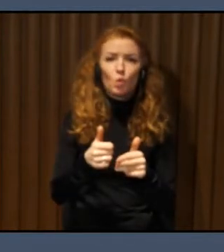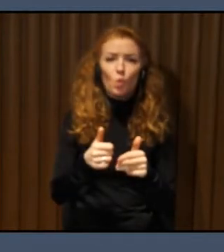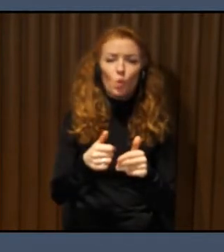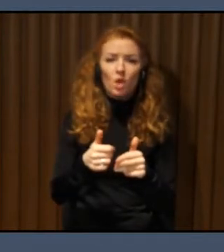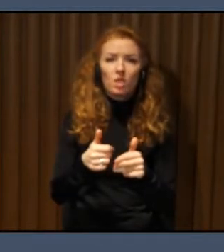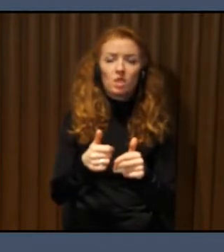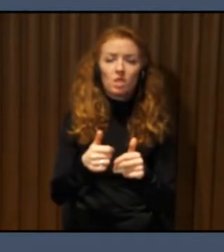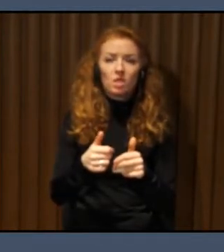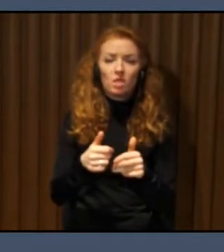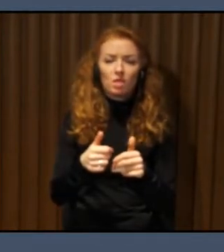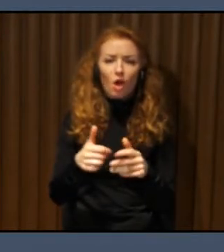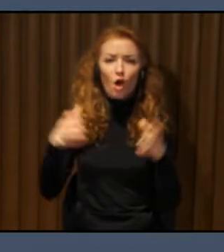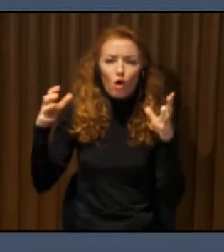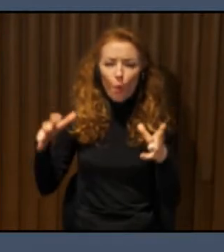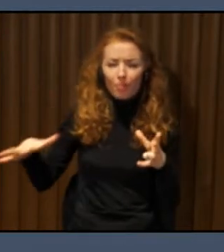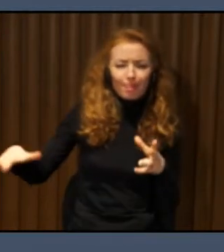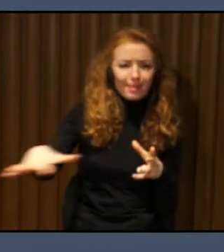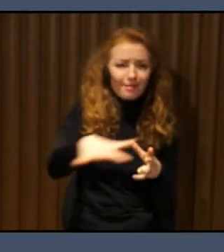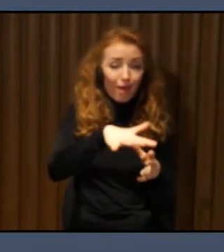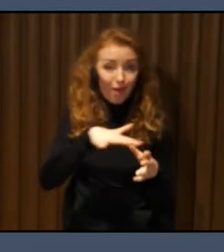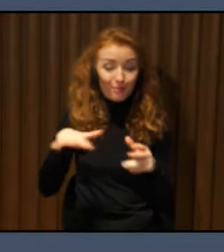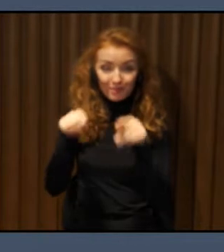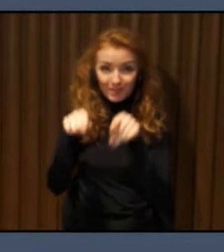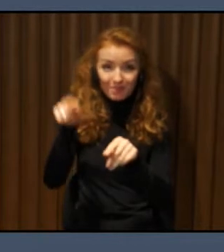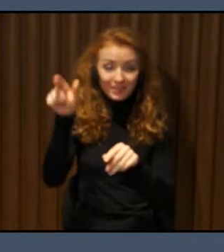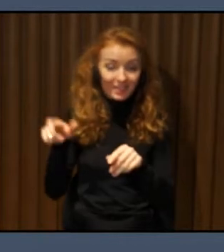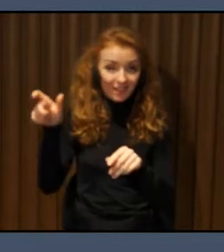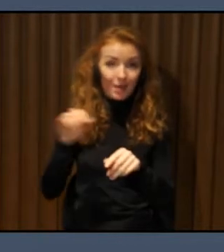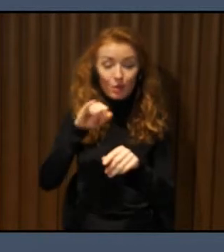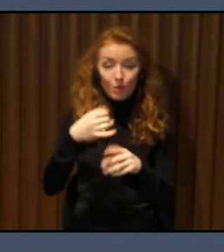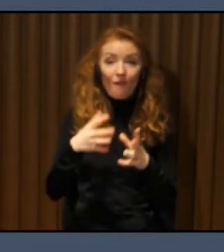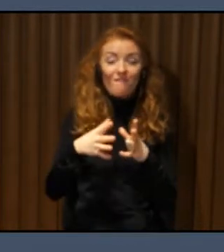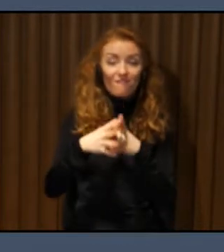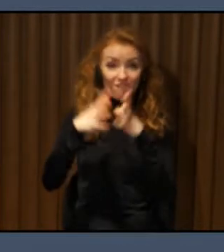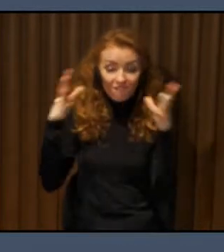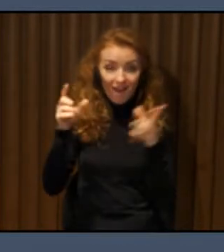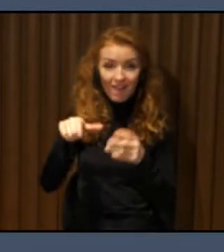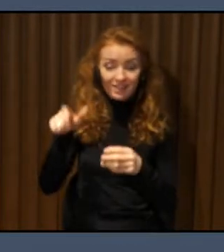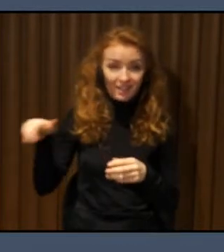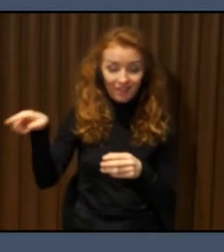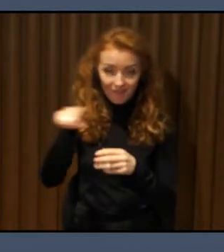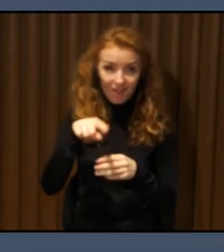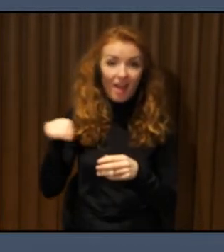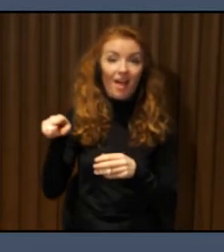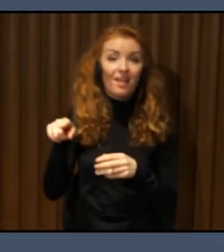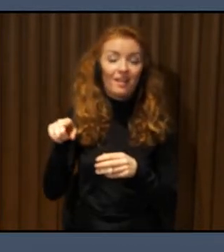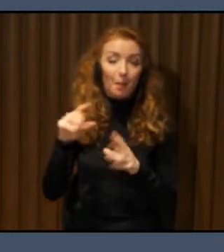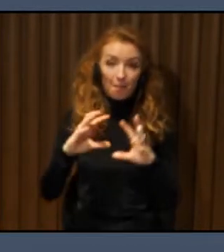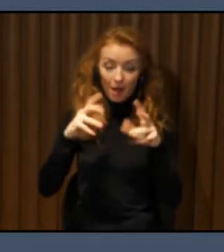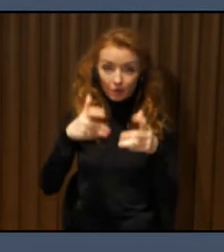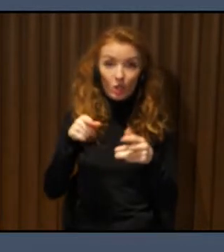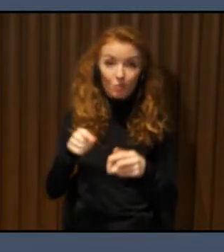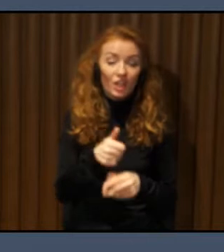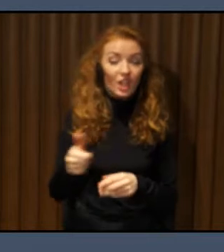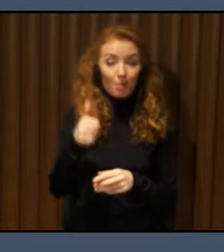deaf people in the world than inhabitants in the European Union. Or we build a full country like France, only with